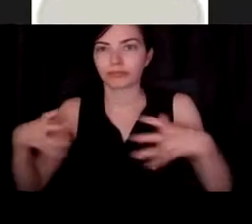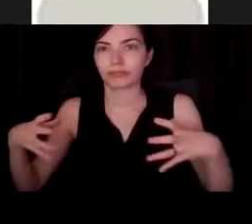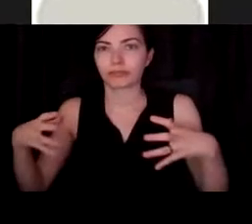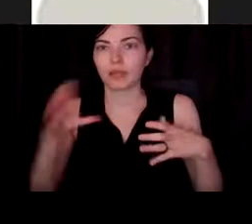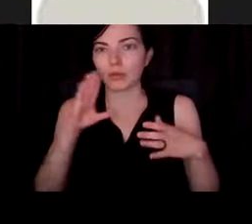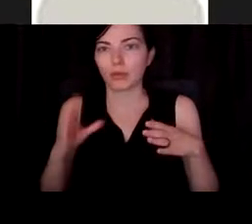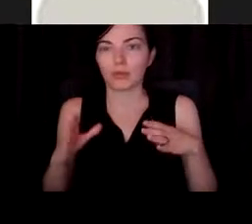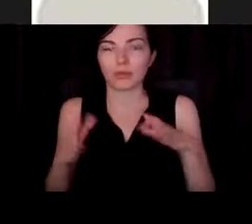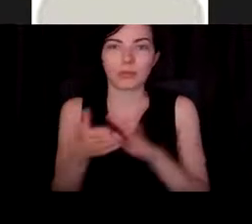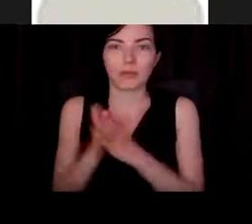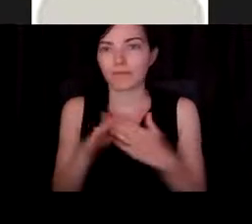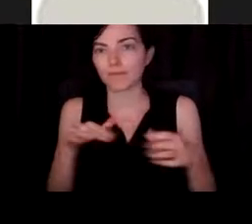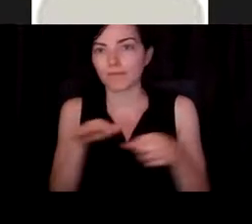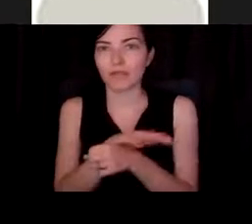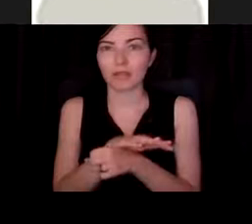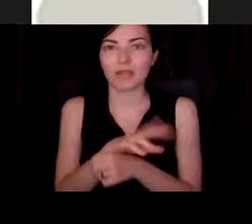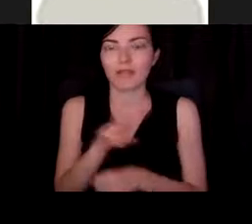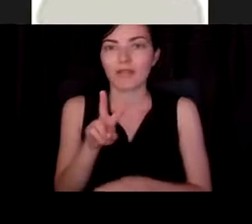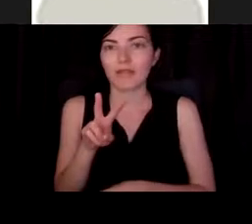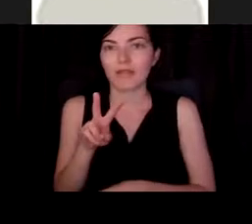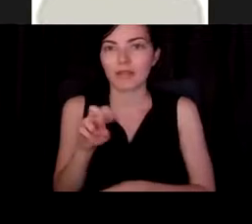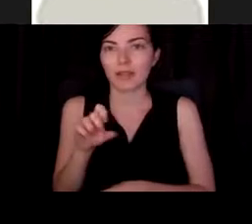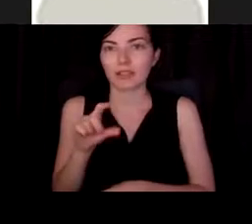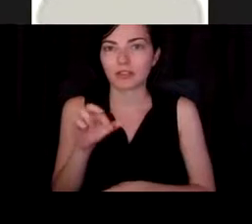vascularized scaffold.